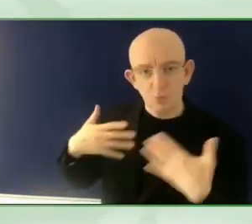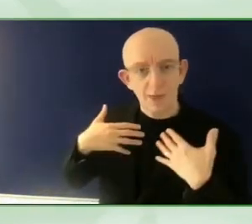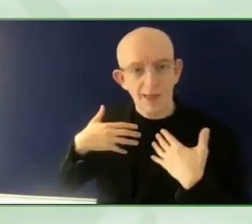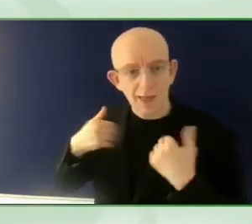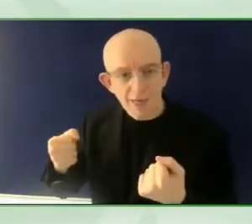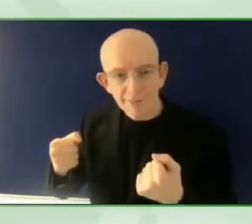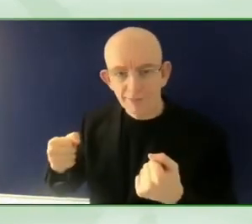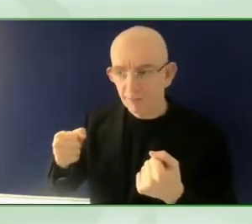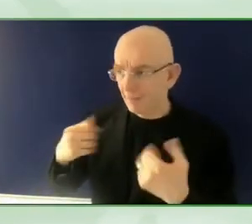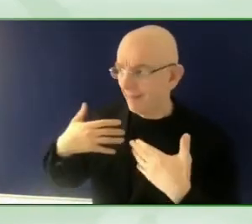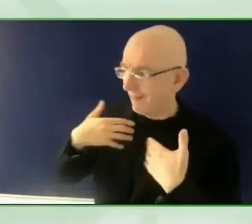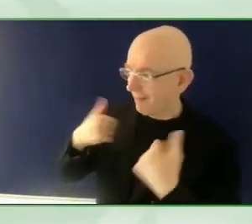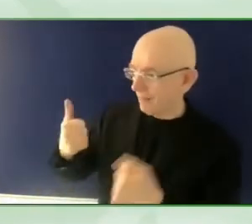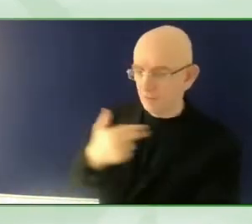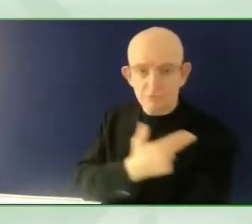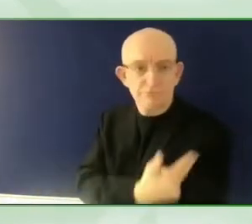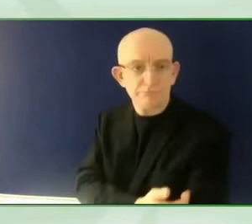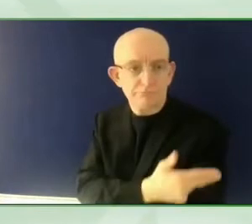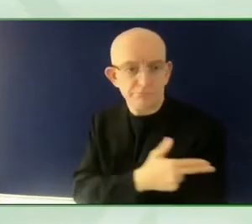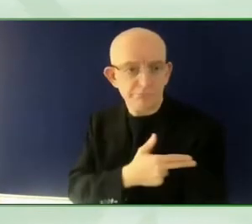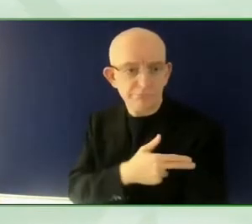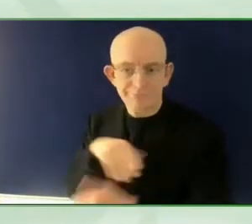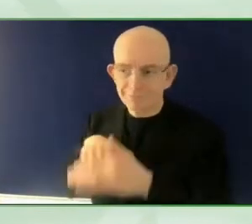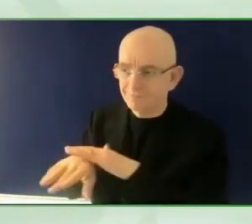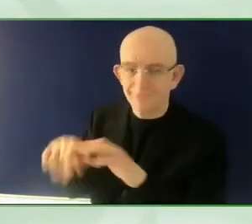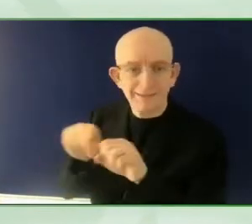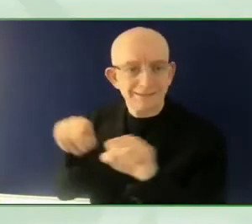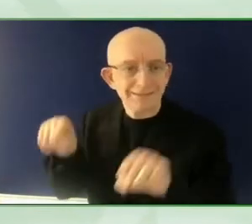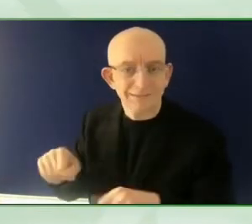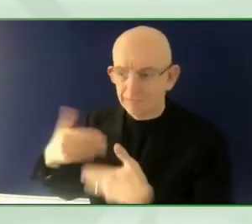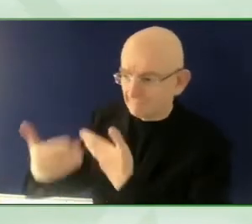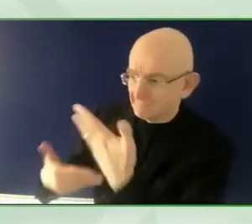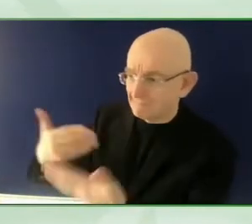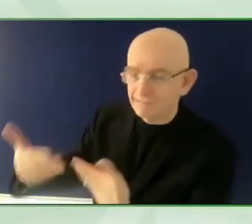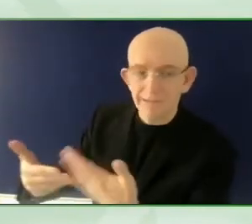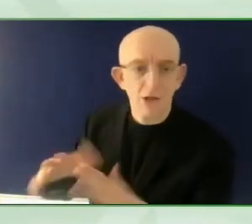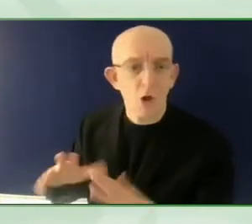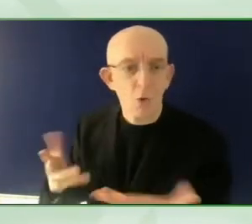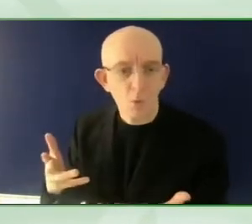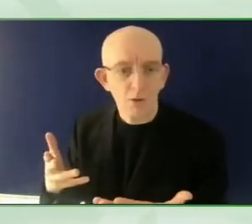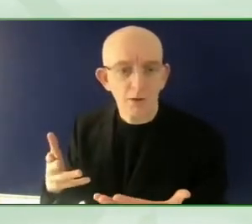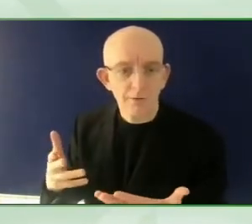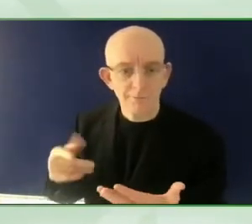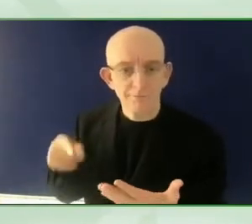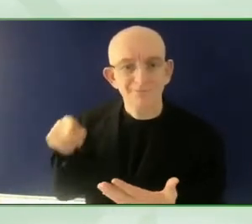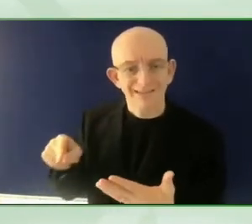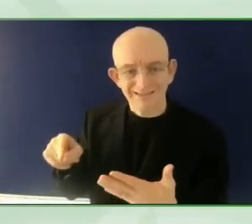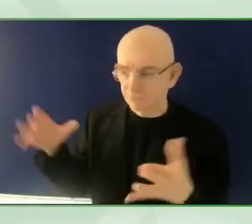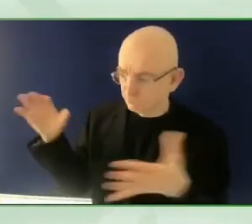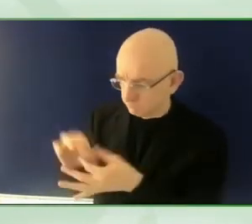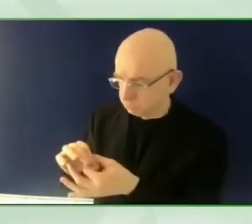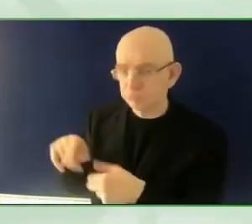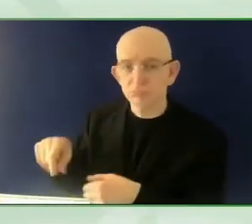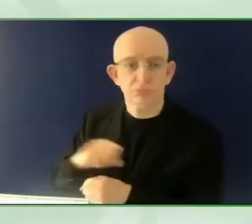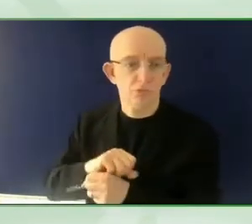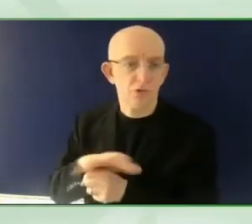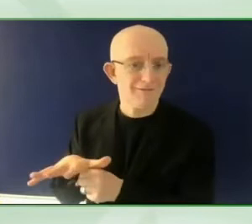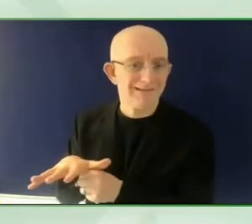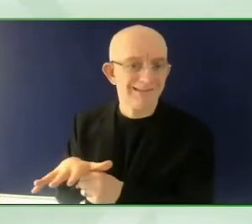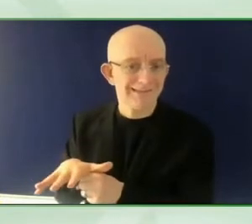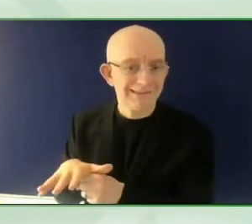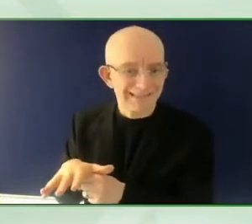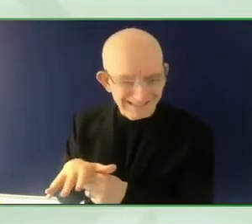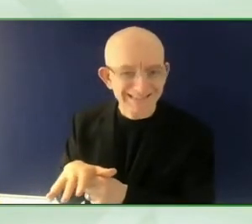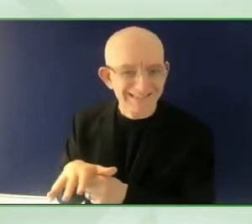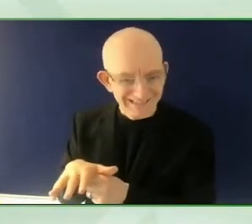GDS 2022. And again, that was another risky move, because we wanted to include health, but we also wanted to make sure that